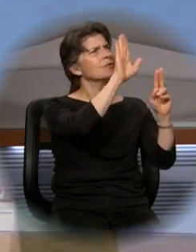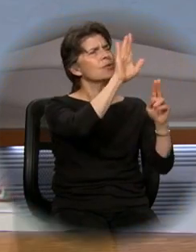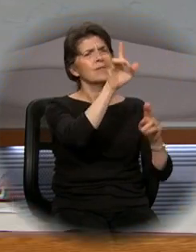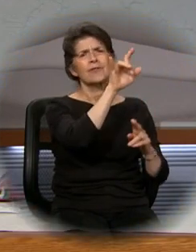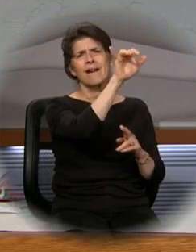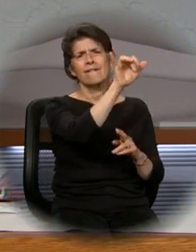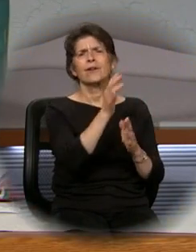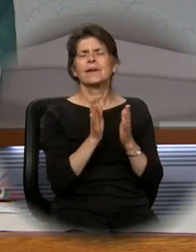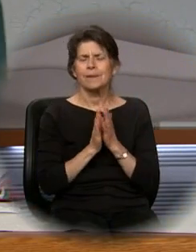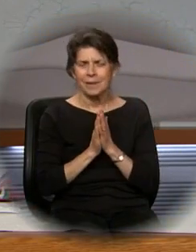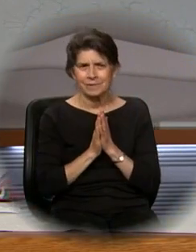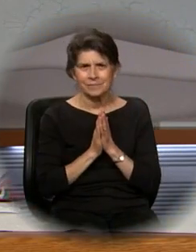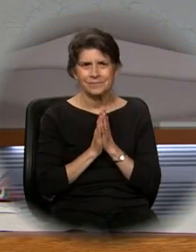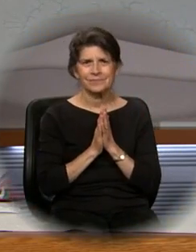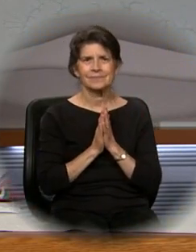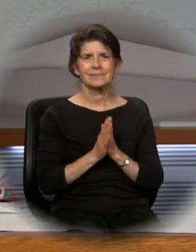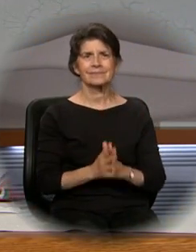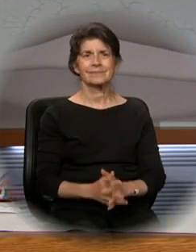ever. Amen.